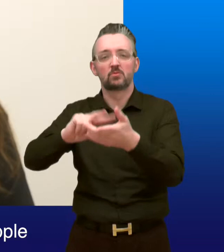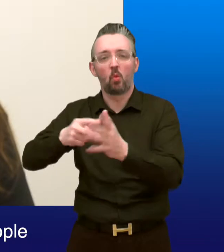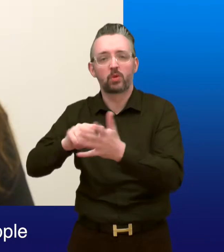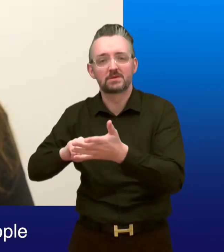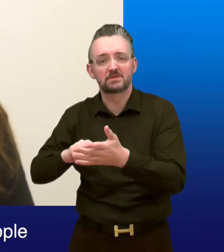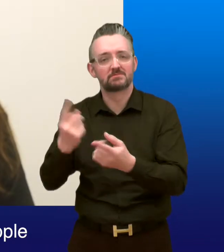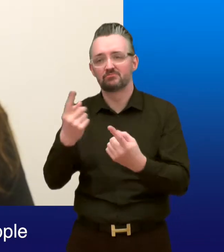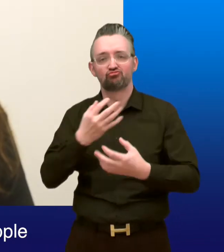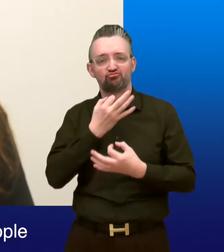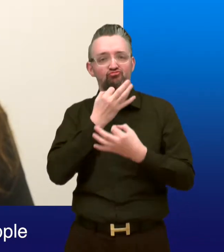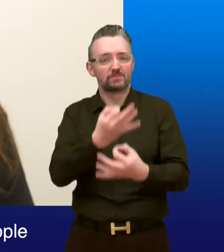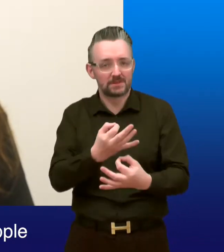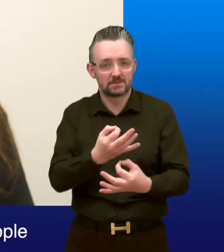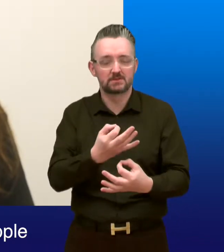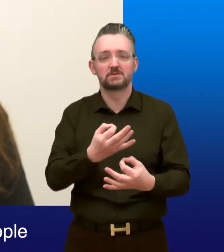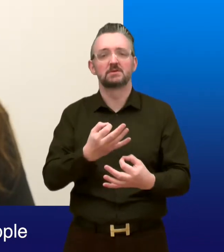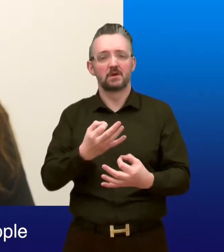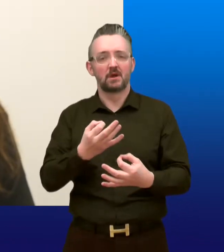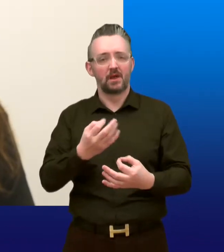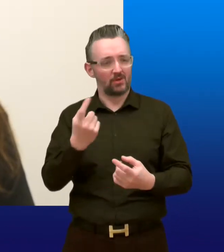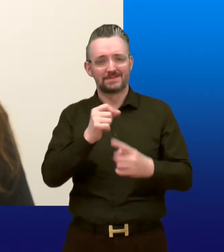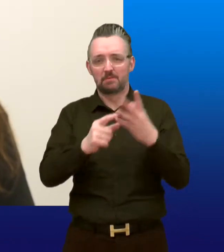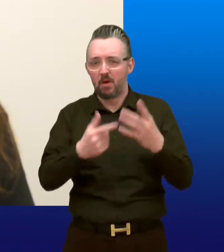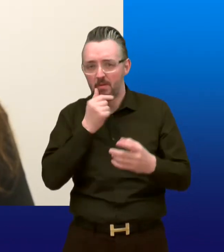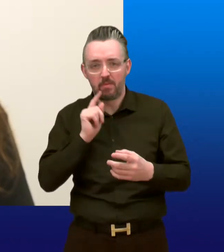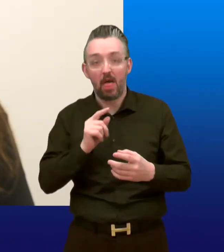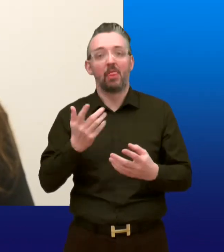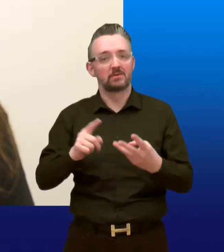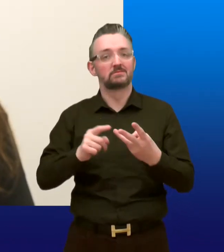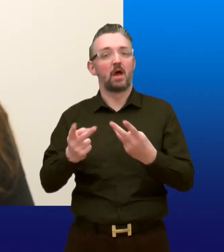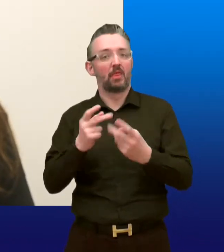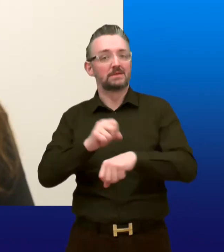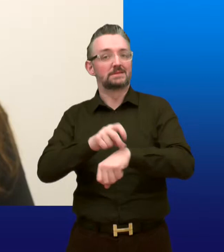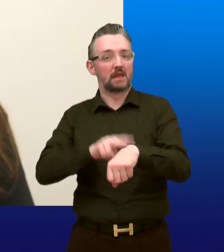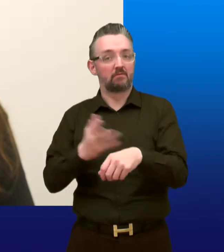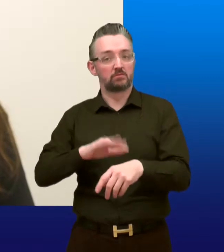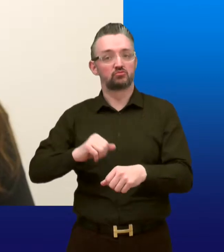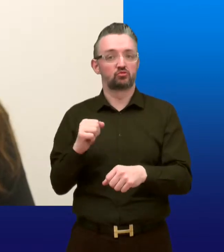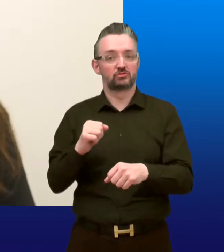that help or represent people who may use the new system. And Scottish Government and Social Security Scotland staff.